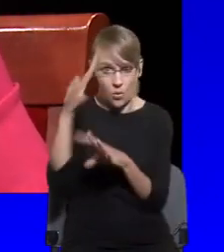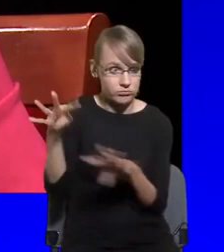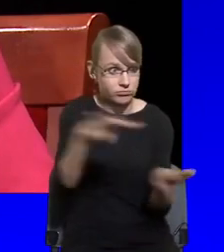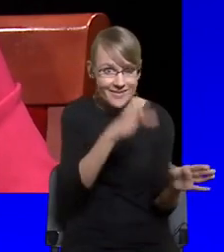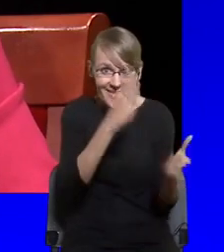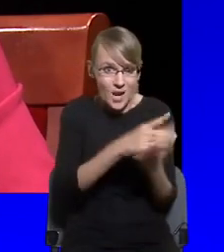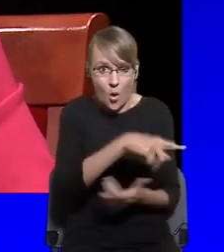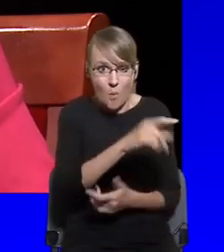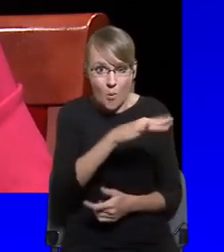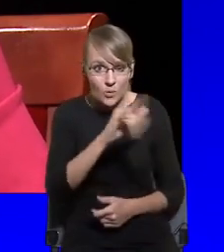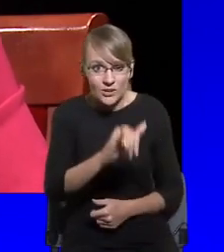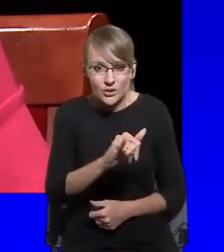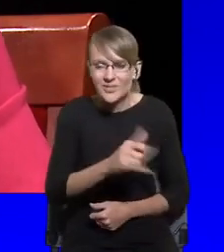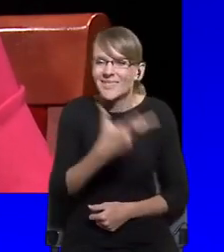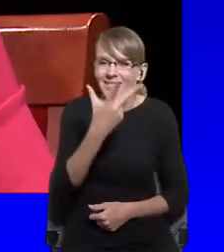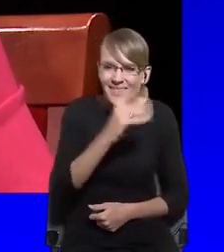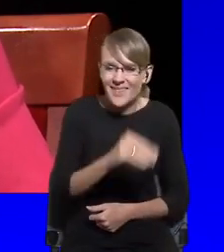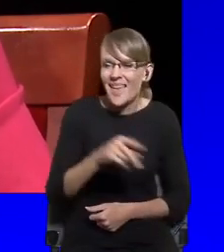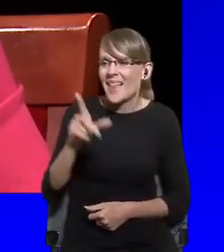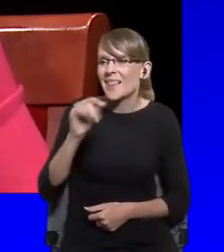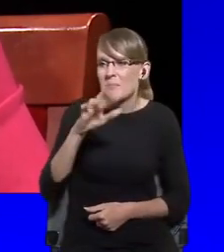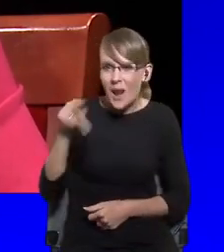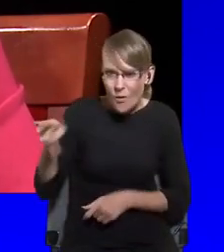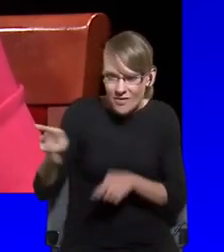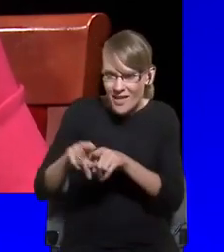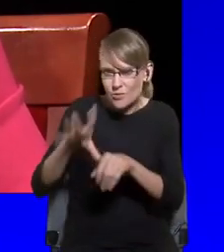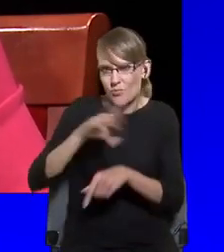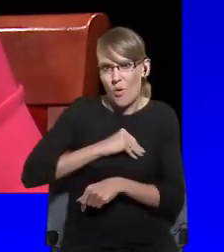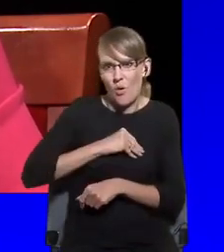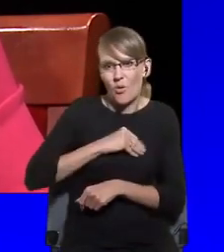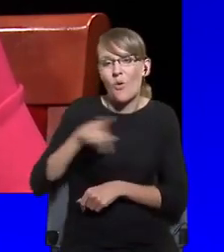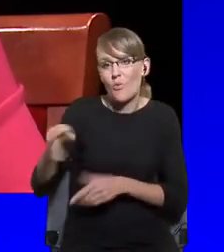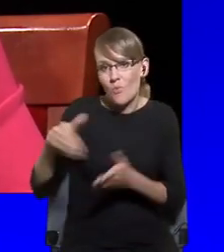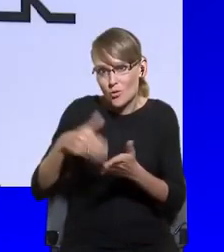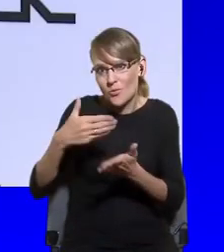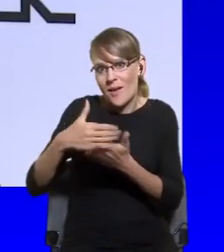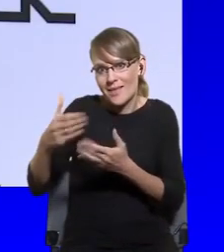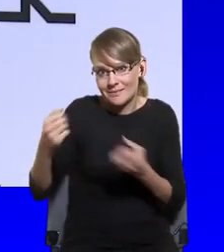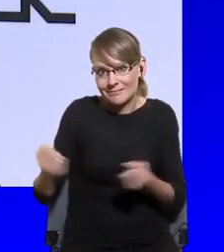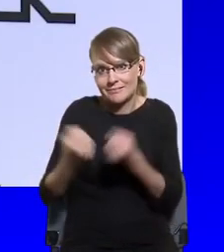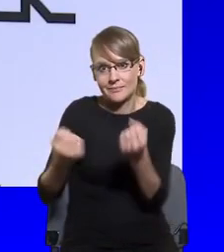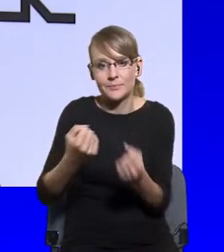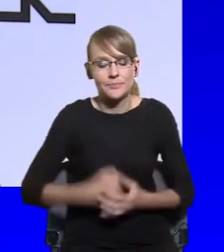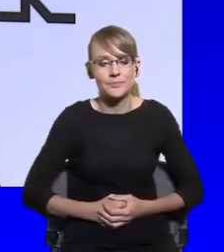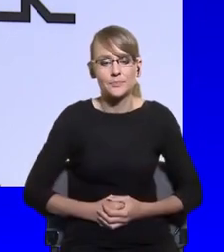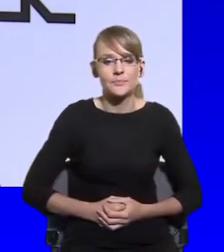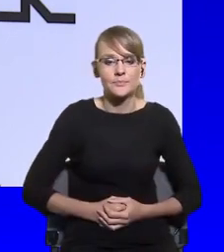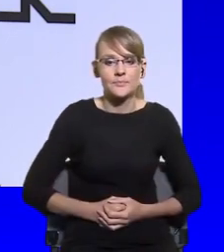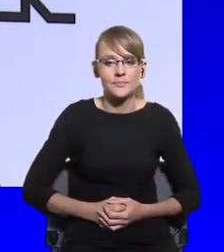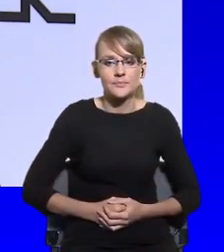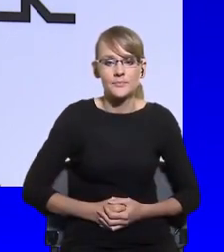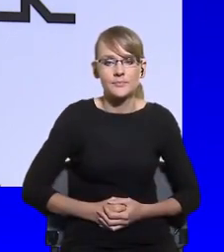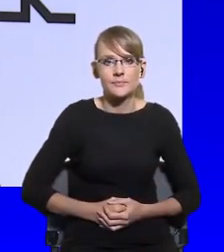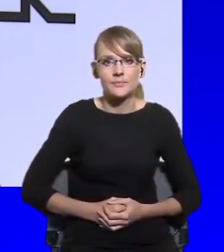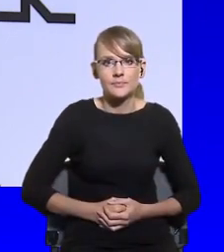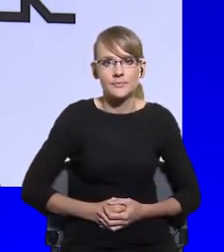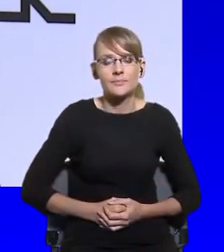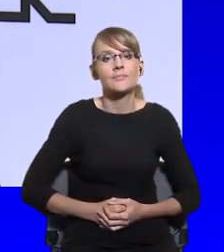for, for the next few months and the next few years. Uh, on that note, unfortunately we have to end